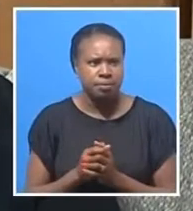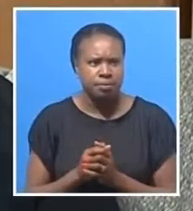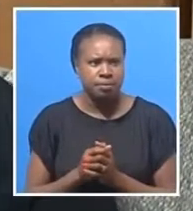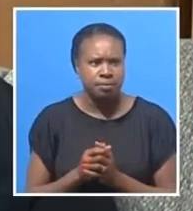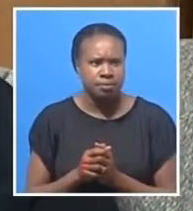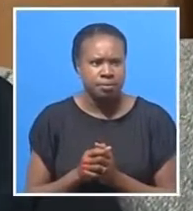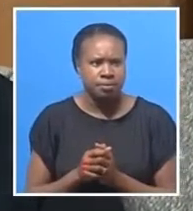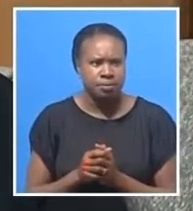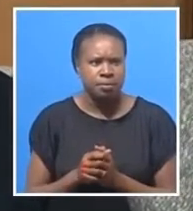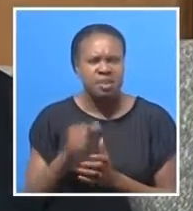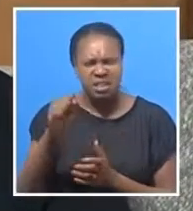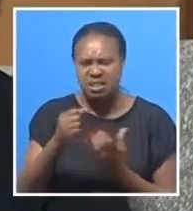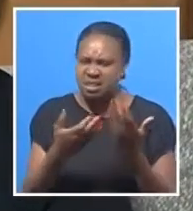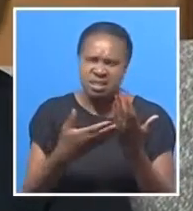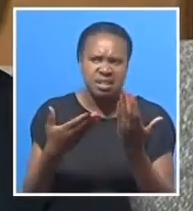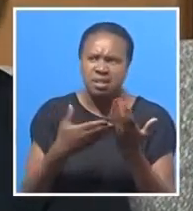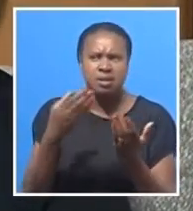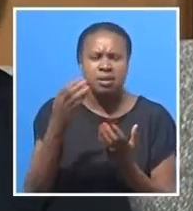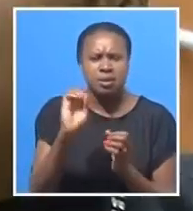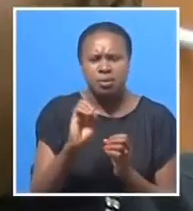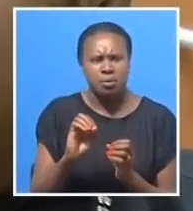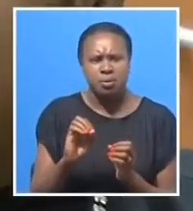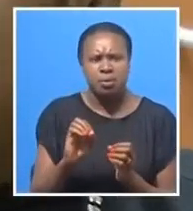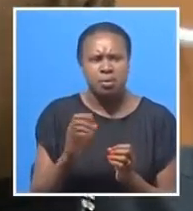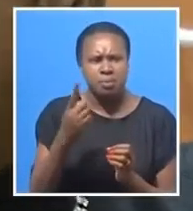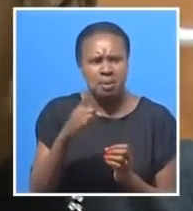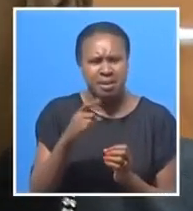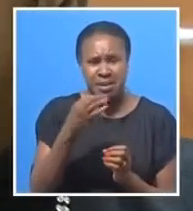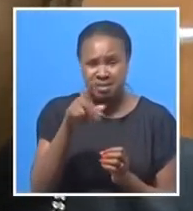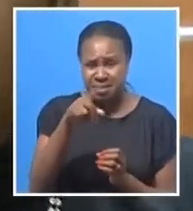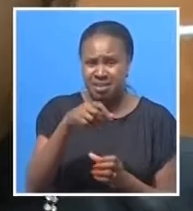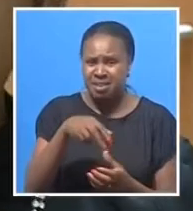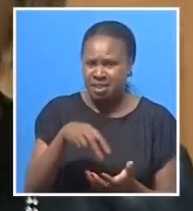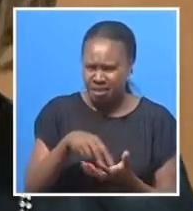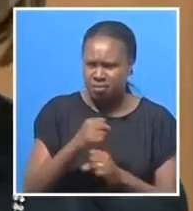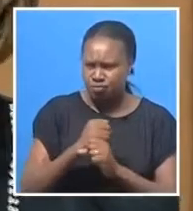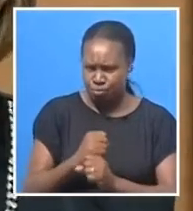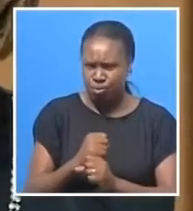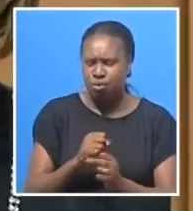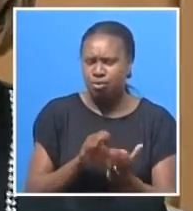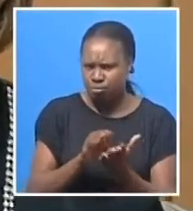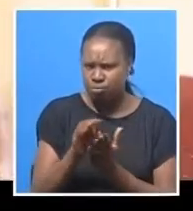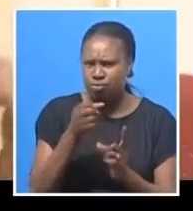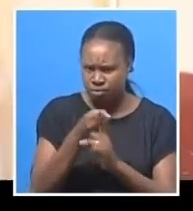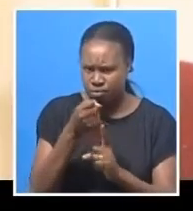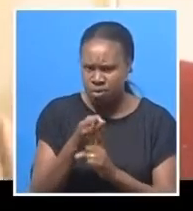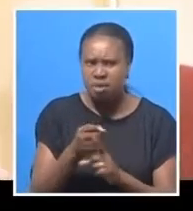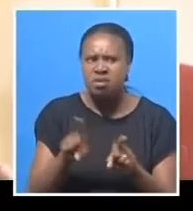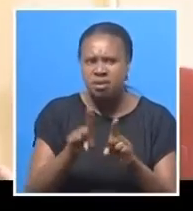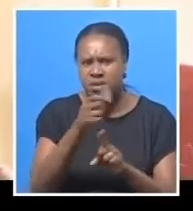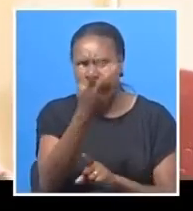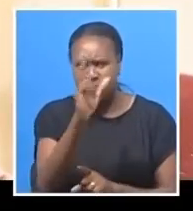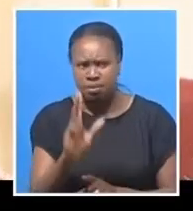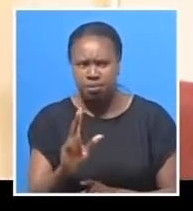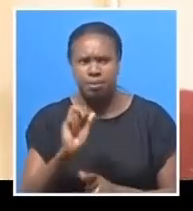Yes, it may not be easy as a walk in the park, but if Chi Chi can stand and face cancer, why not you? Iwze